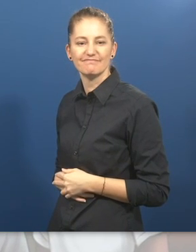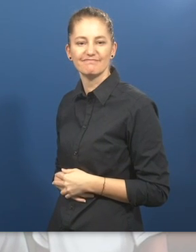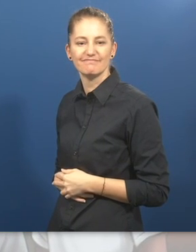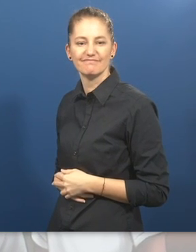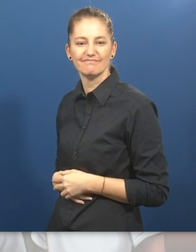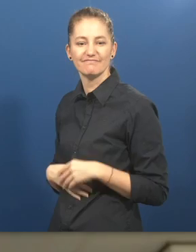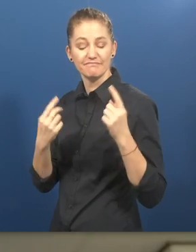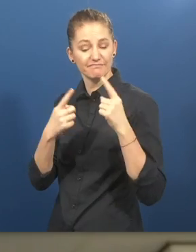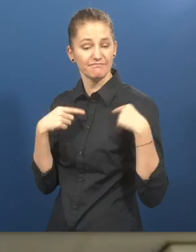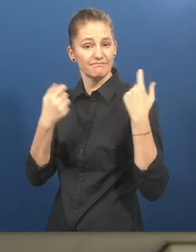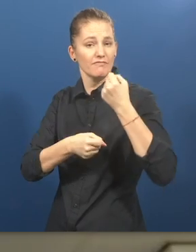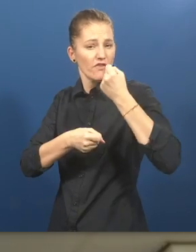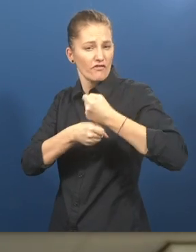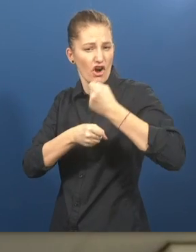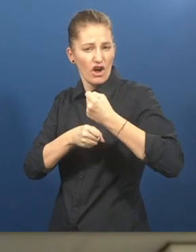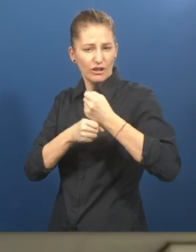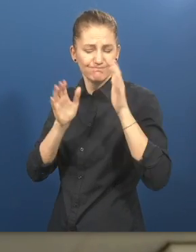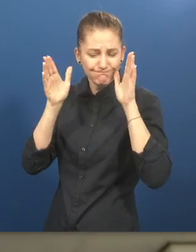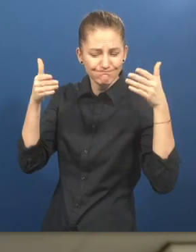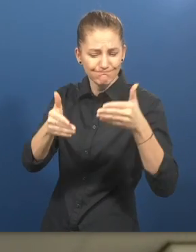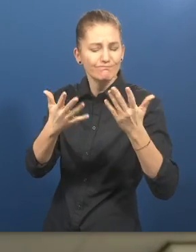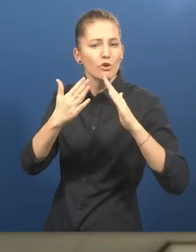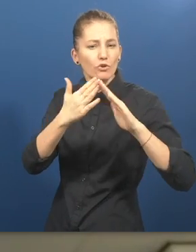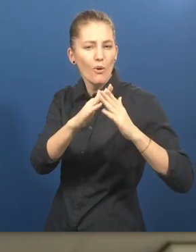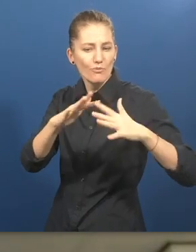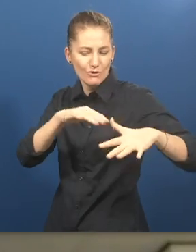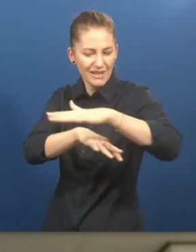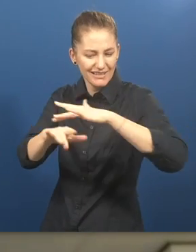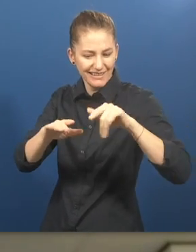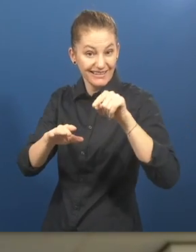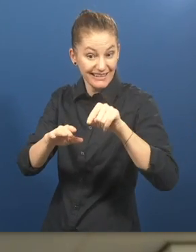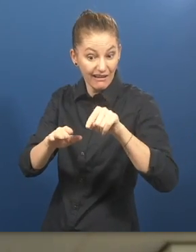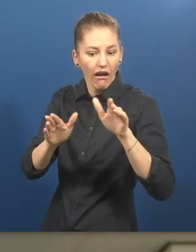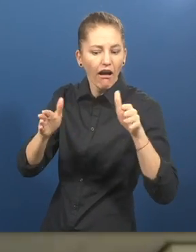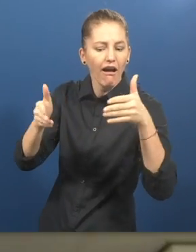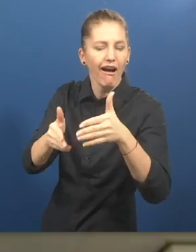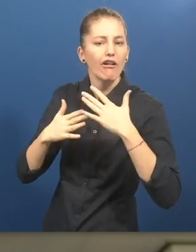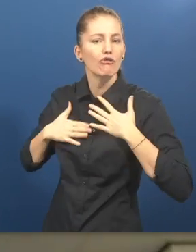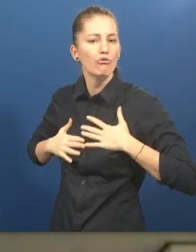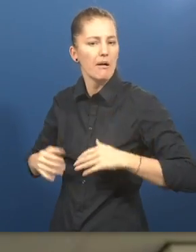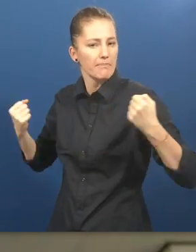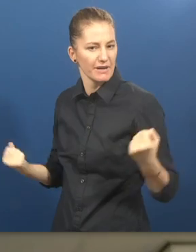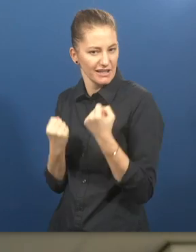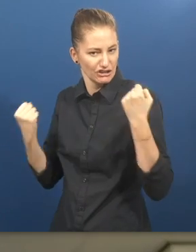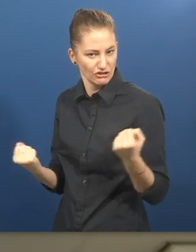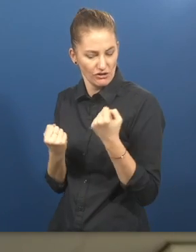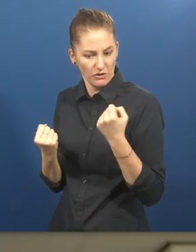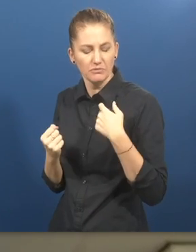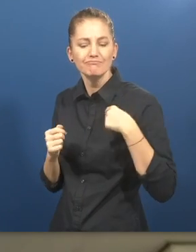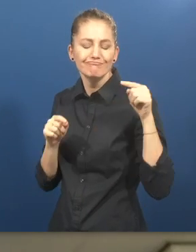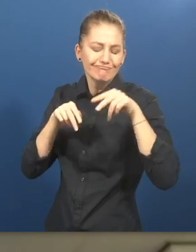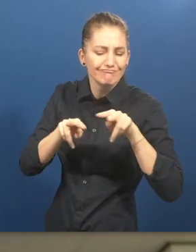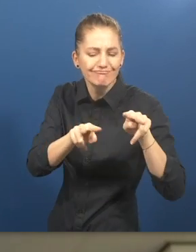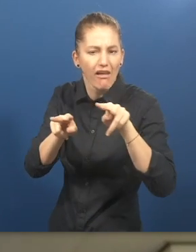Founder Re-App. We work in the field of community-based rehabilitation and we started realizing increasingly